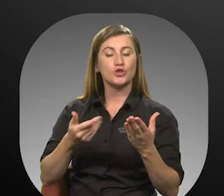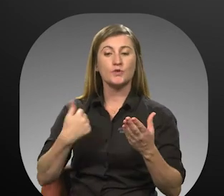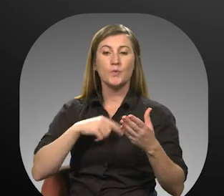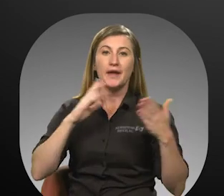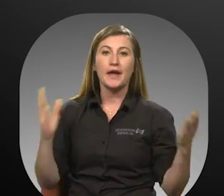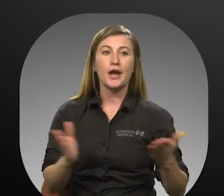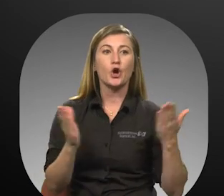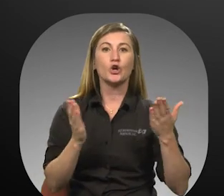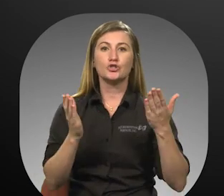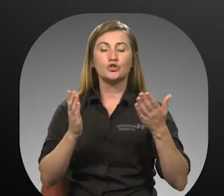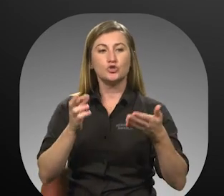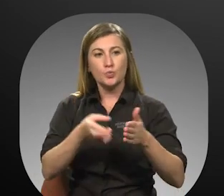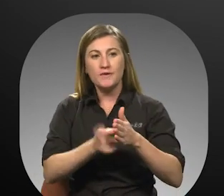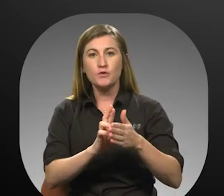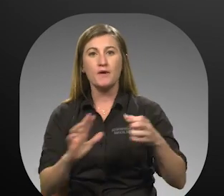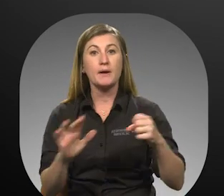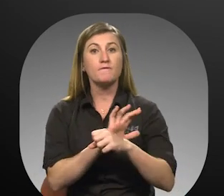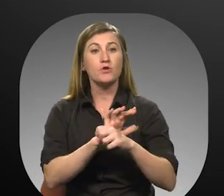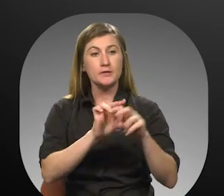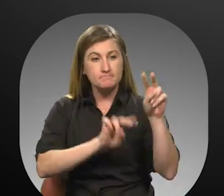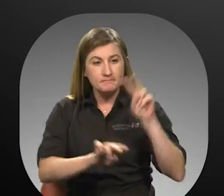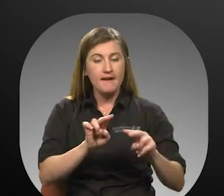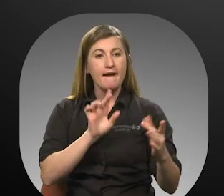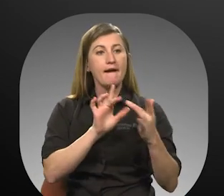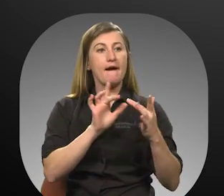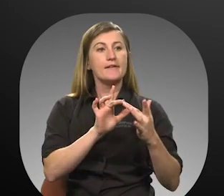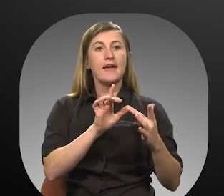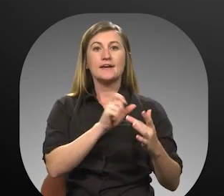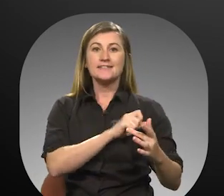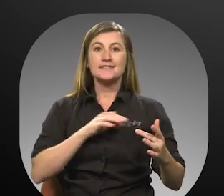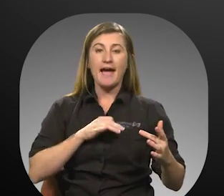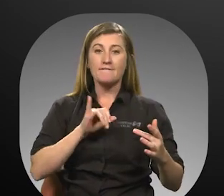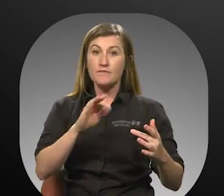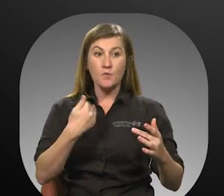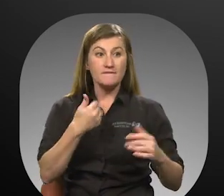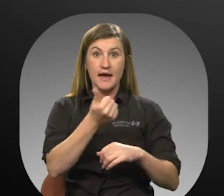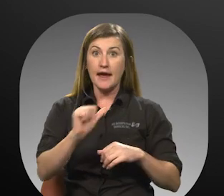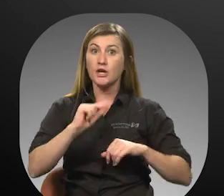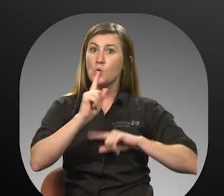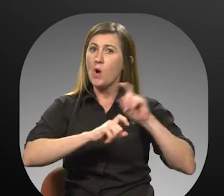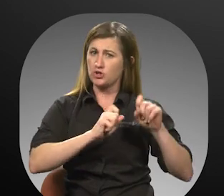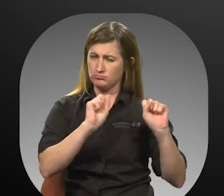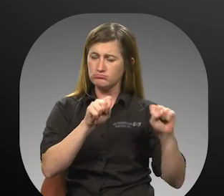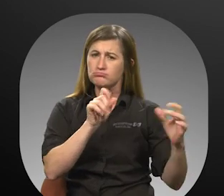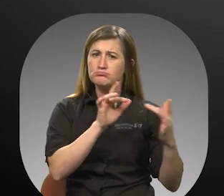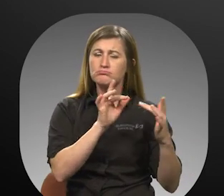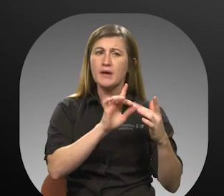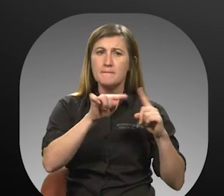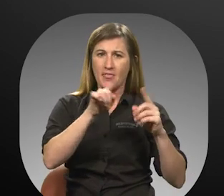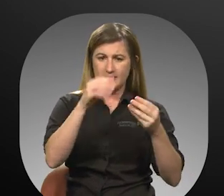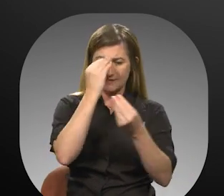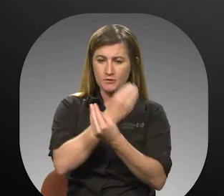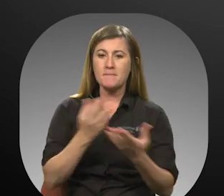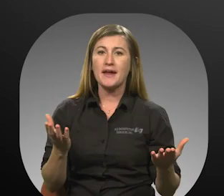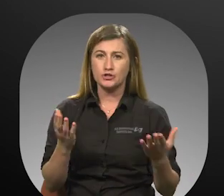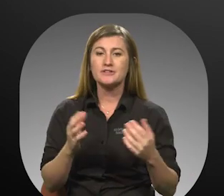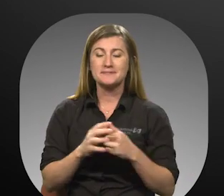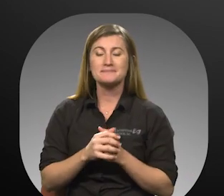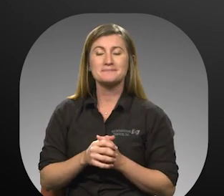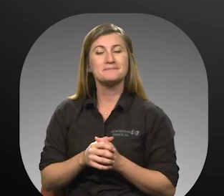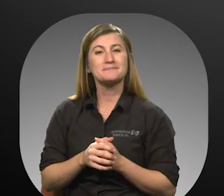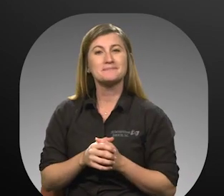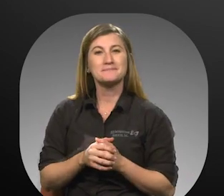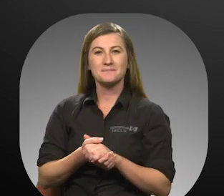encourage you to review it completely and to contact the customer service staff if you have any questions regarding the information contained within this guide.